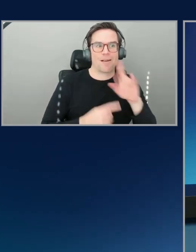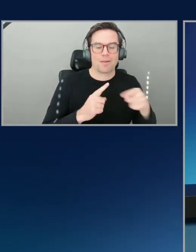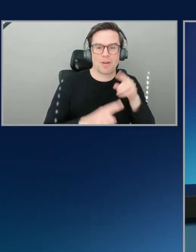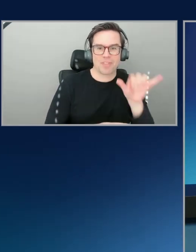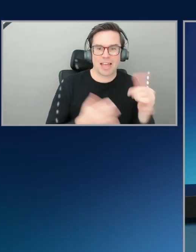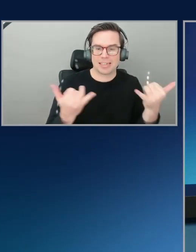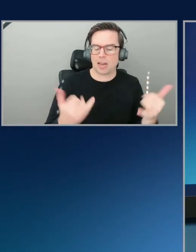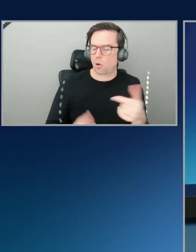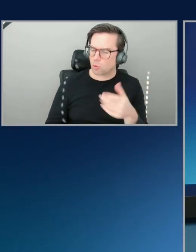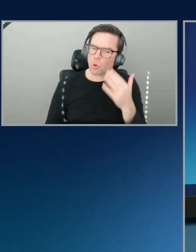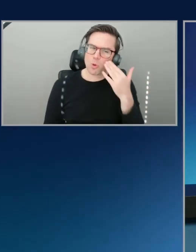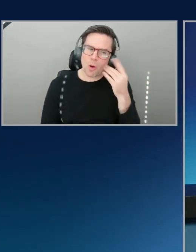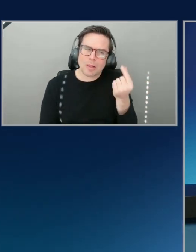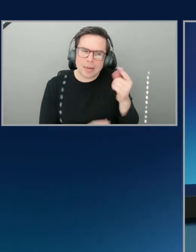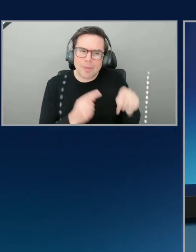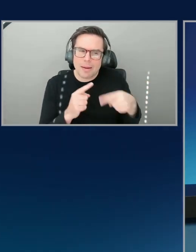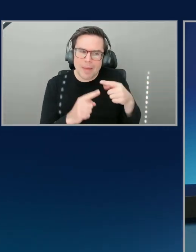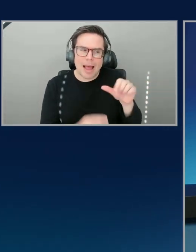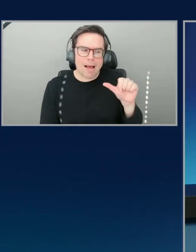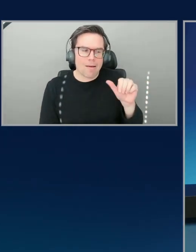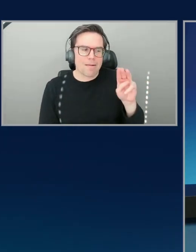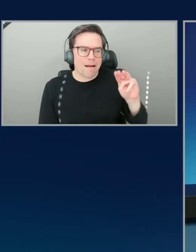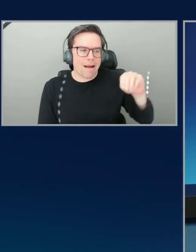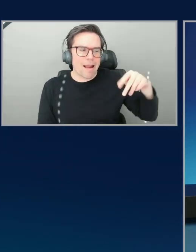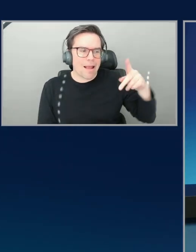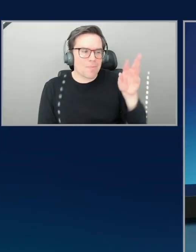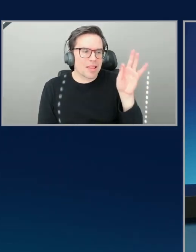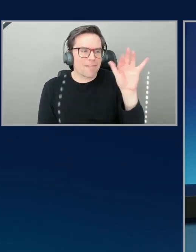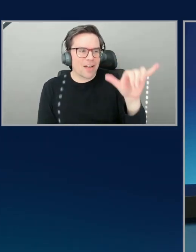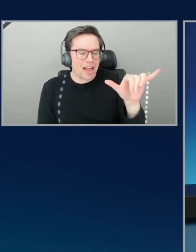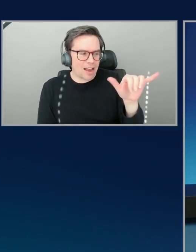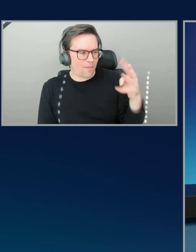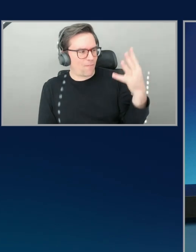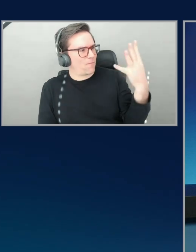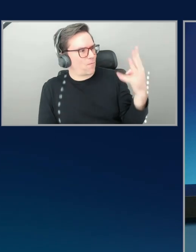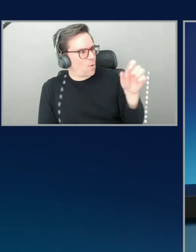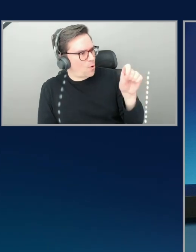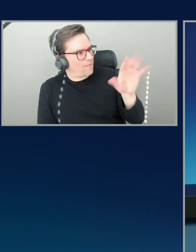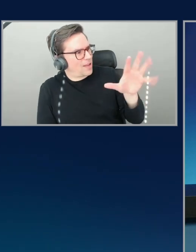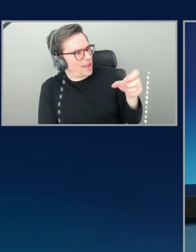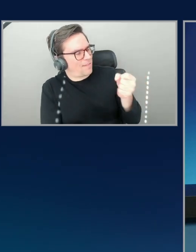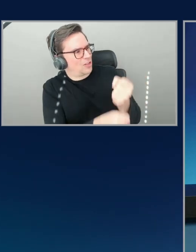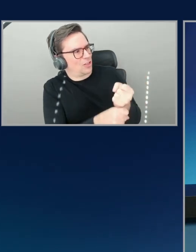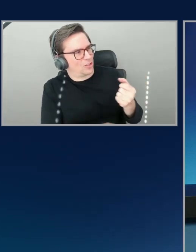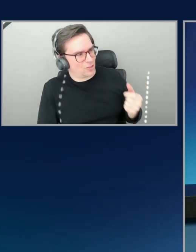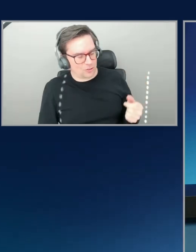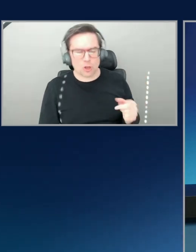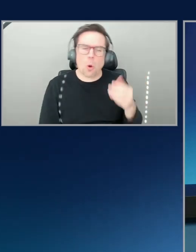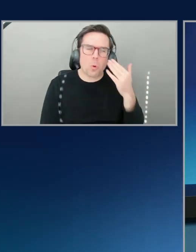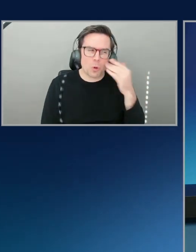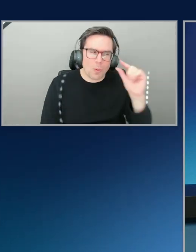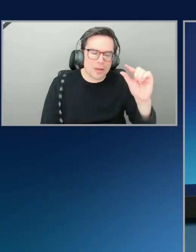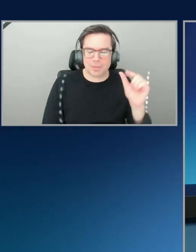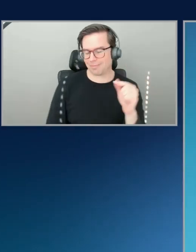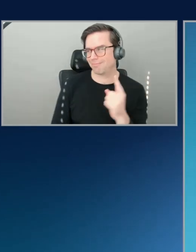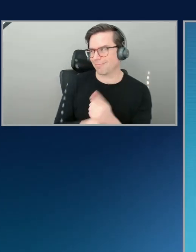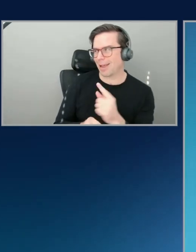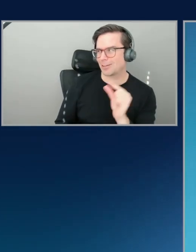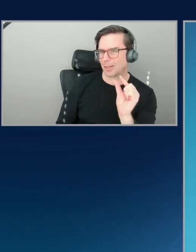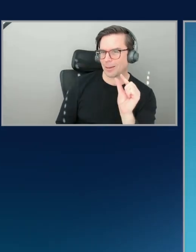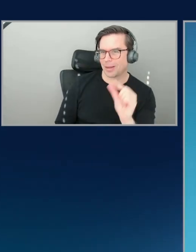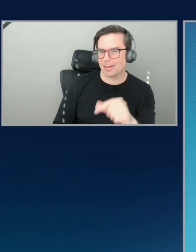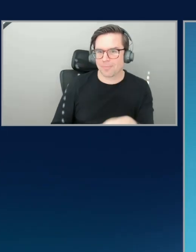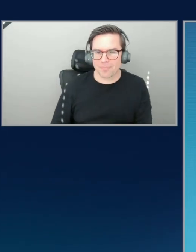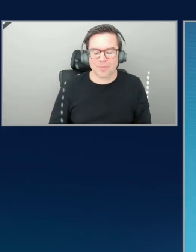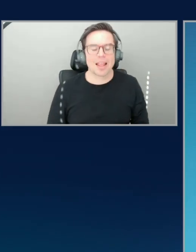And Allie and I, it only took us a couple of years to figure out yesterday that we were both on the Amplify team,